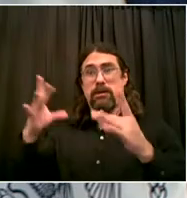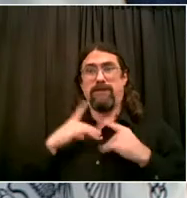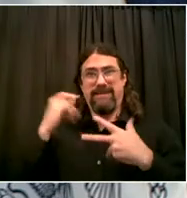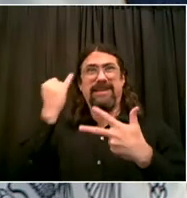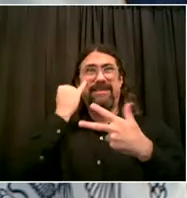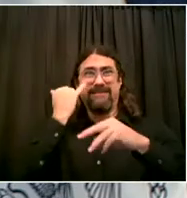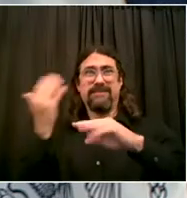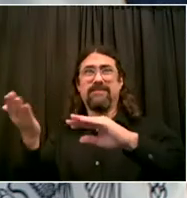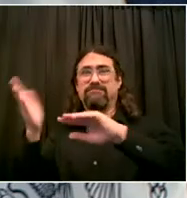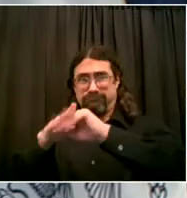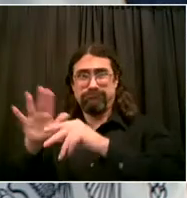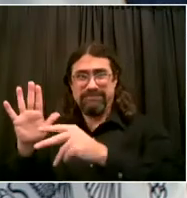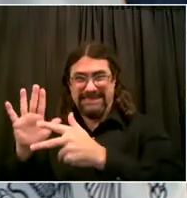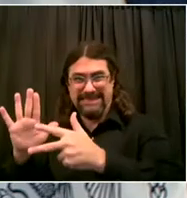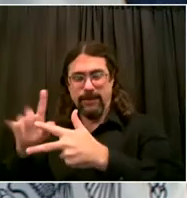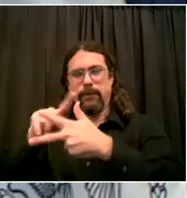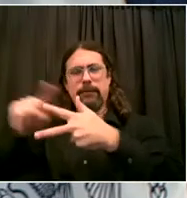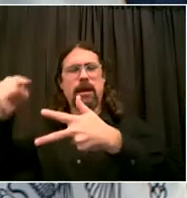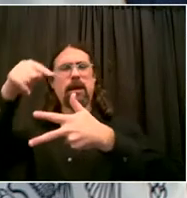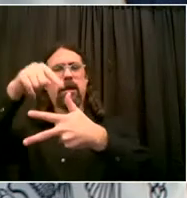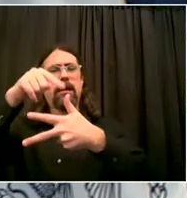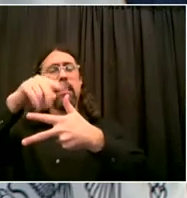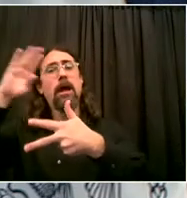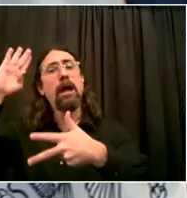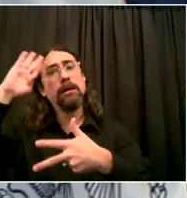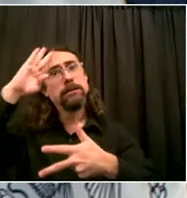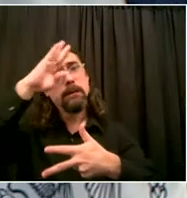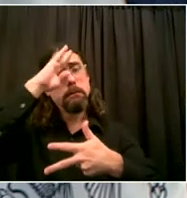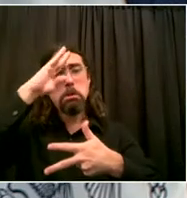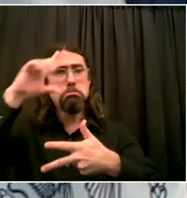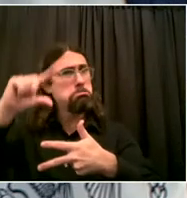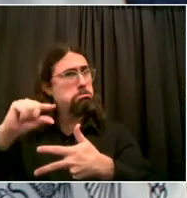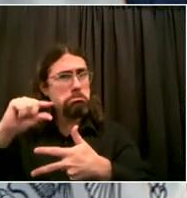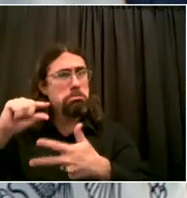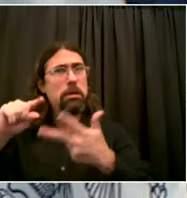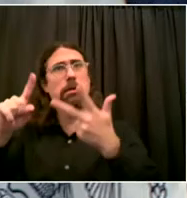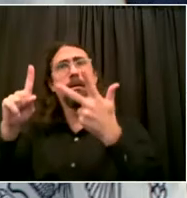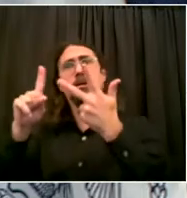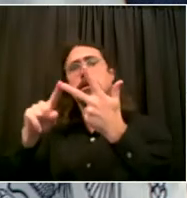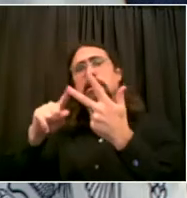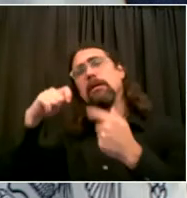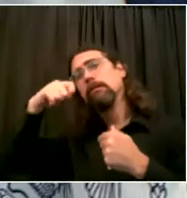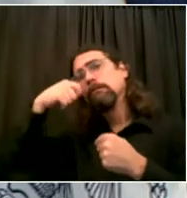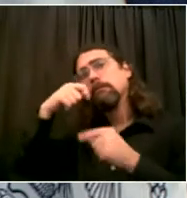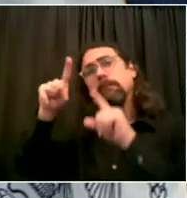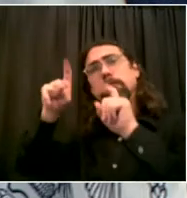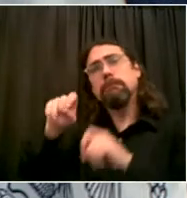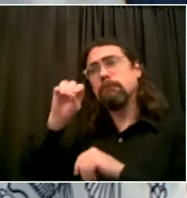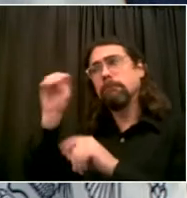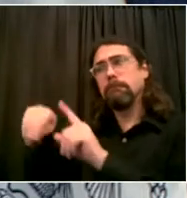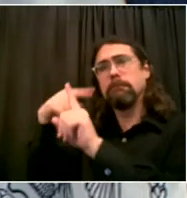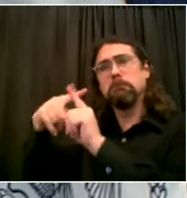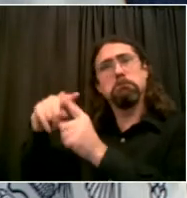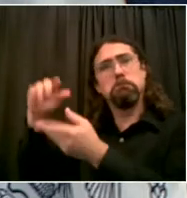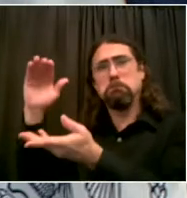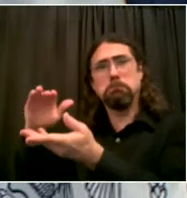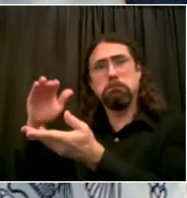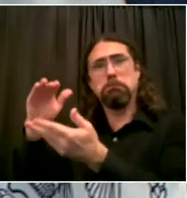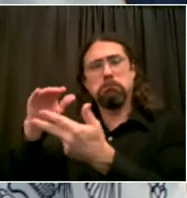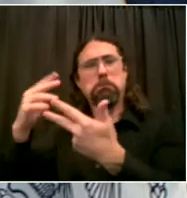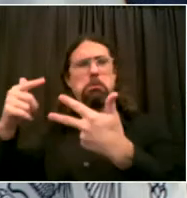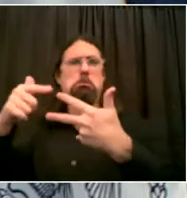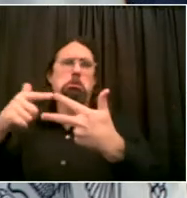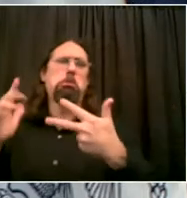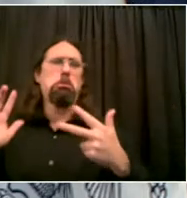concerned and we'd be taking additional actions. But because it is different from the other two indicators, that has been determining